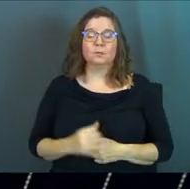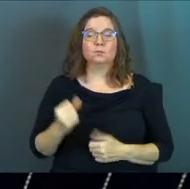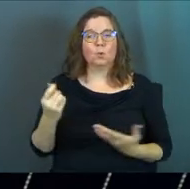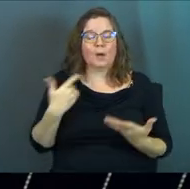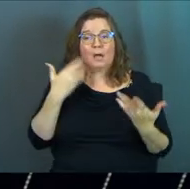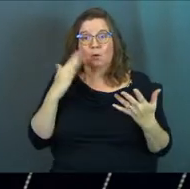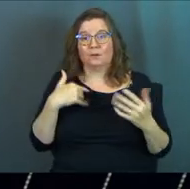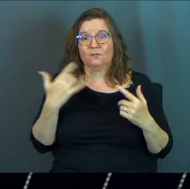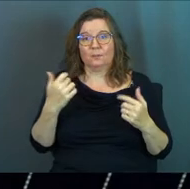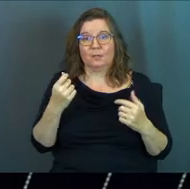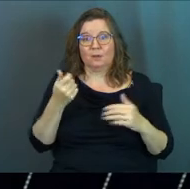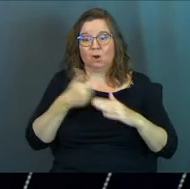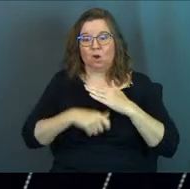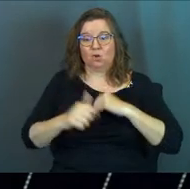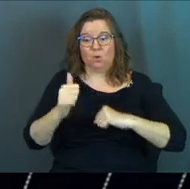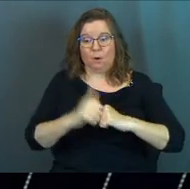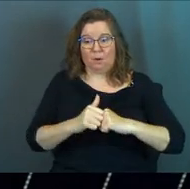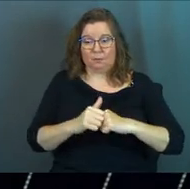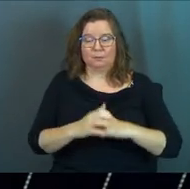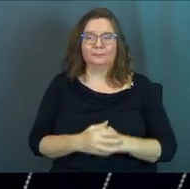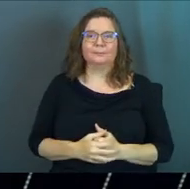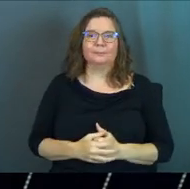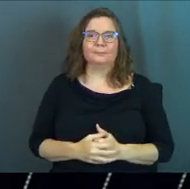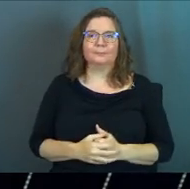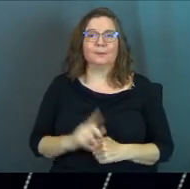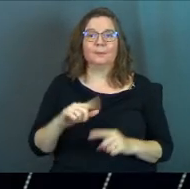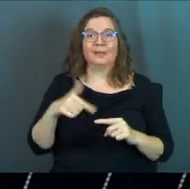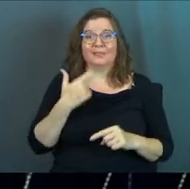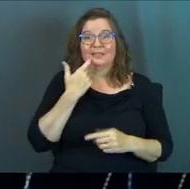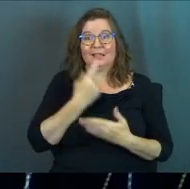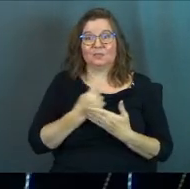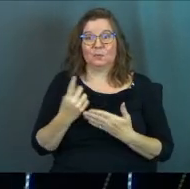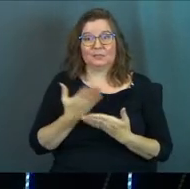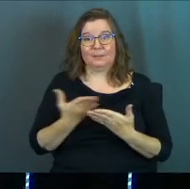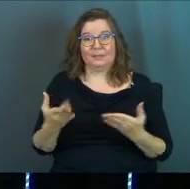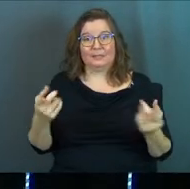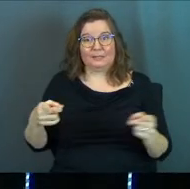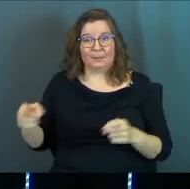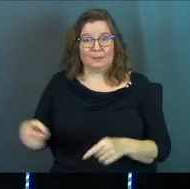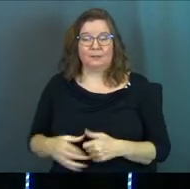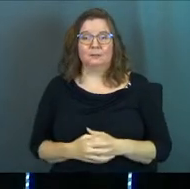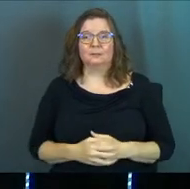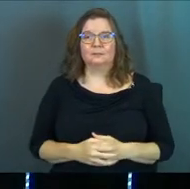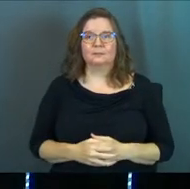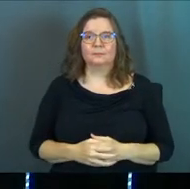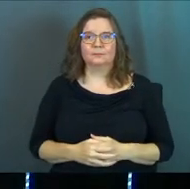So I don't know if you've been under a rock, but this last week some things happened.